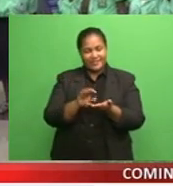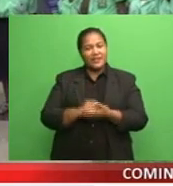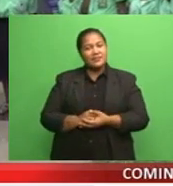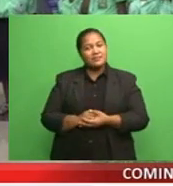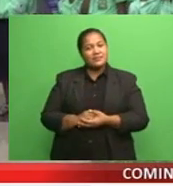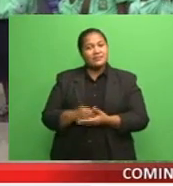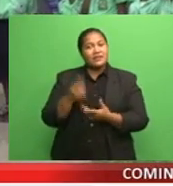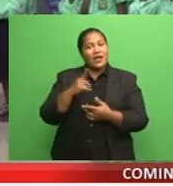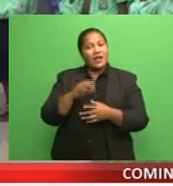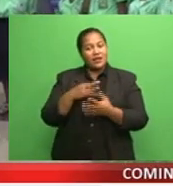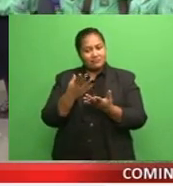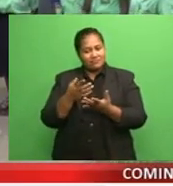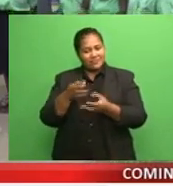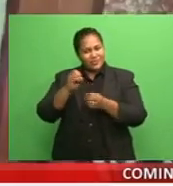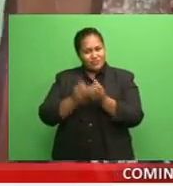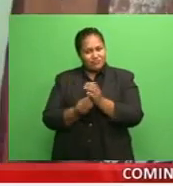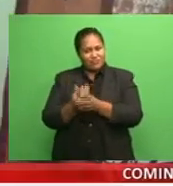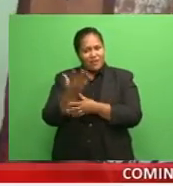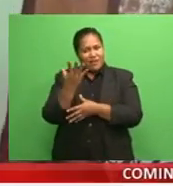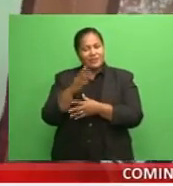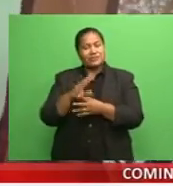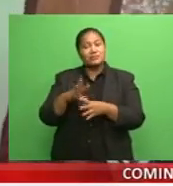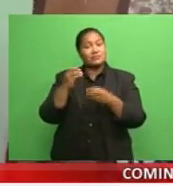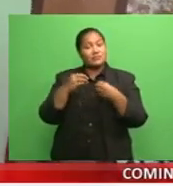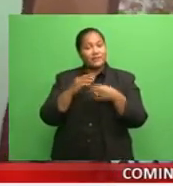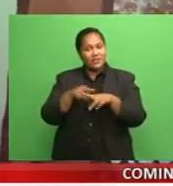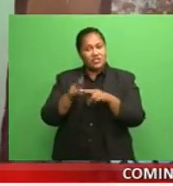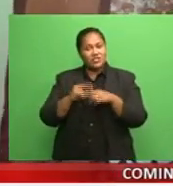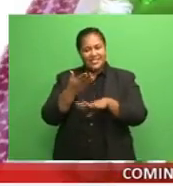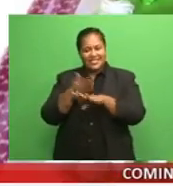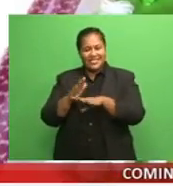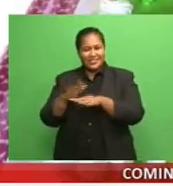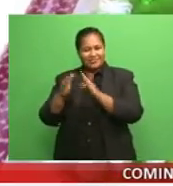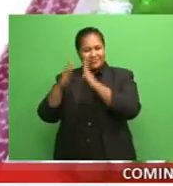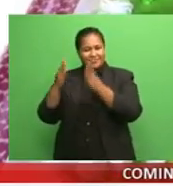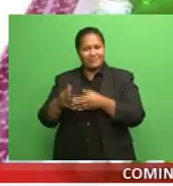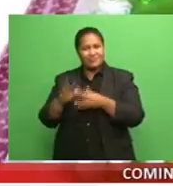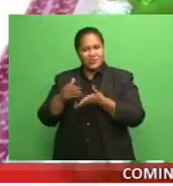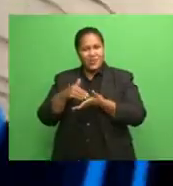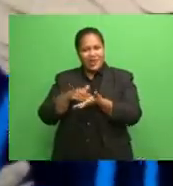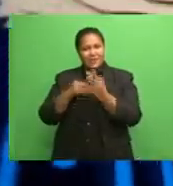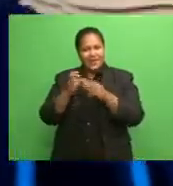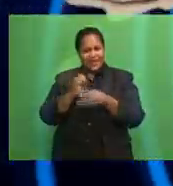And in growing Fiji, new school blocks to enhance education. Stay with us.